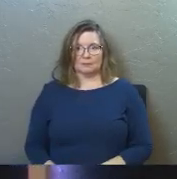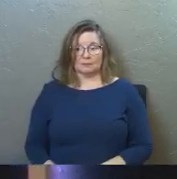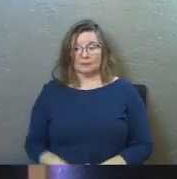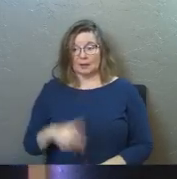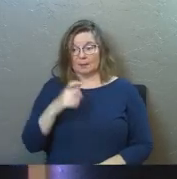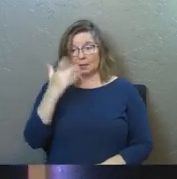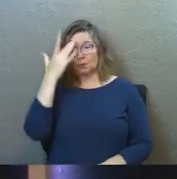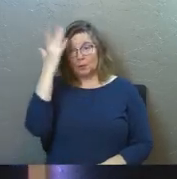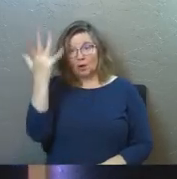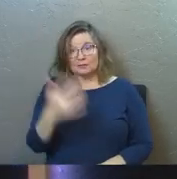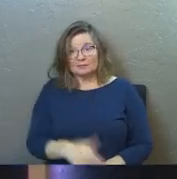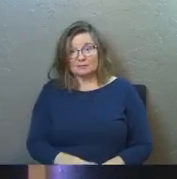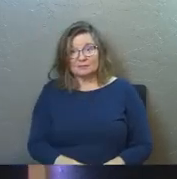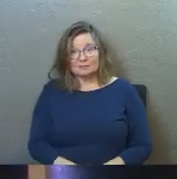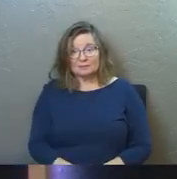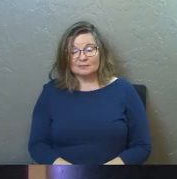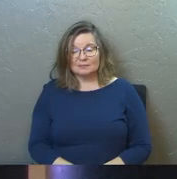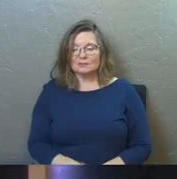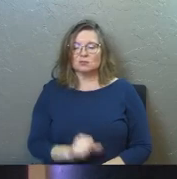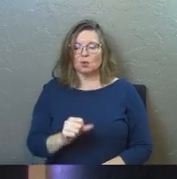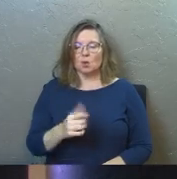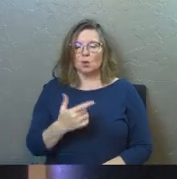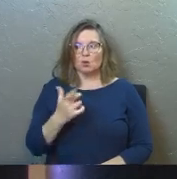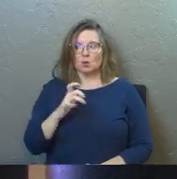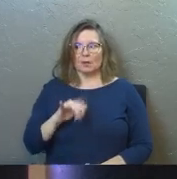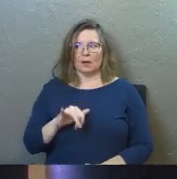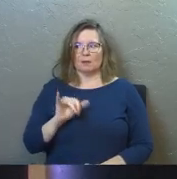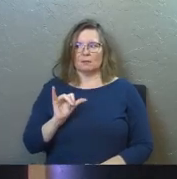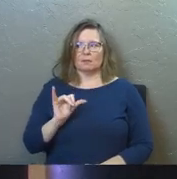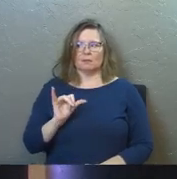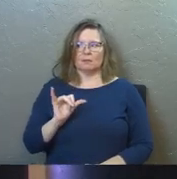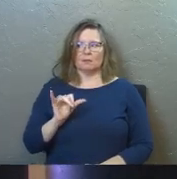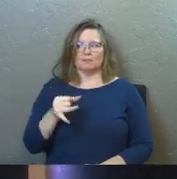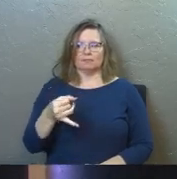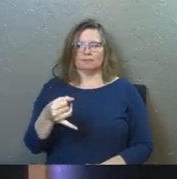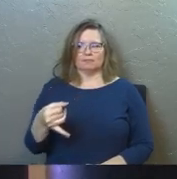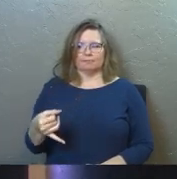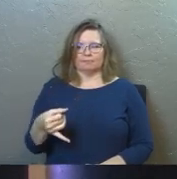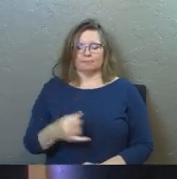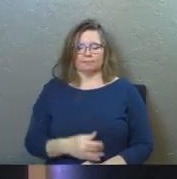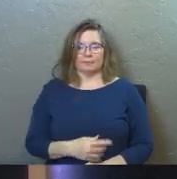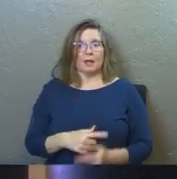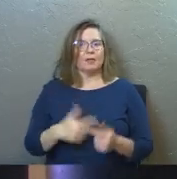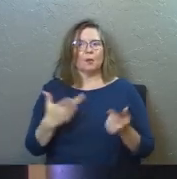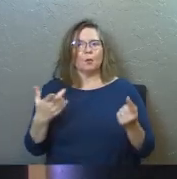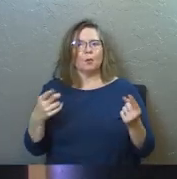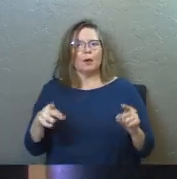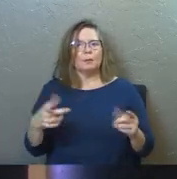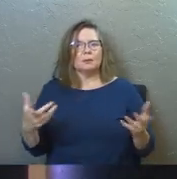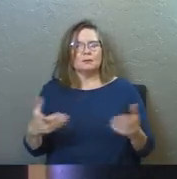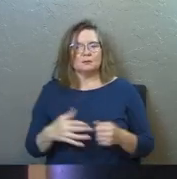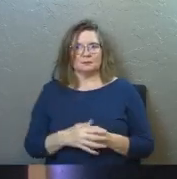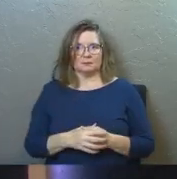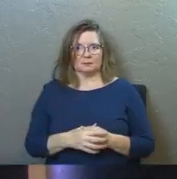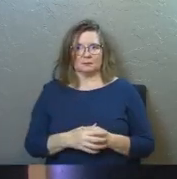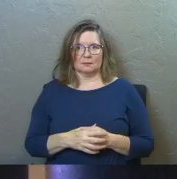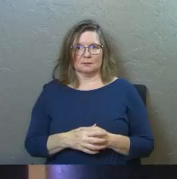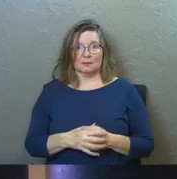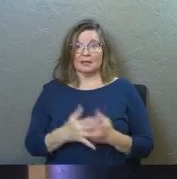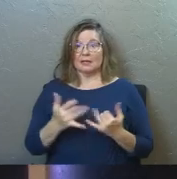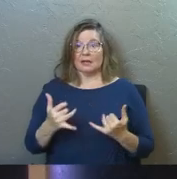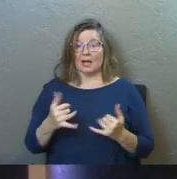Because we're smart. So you do that, and then what happens, is